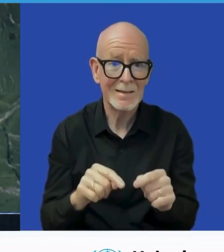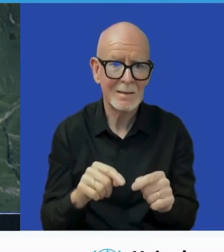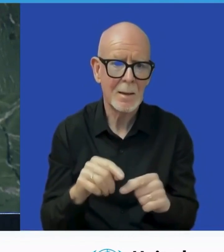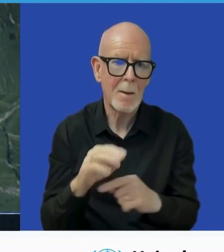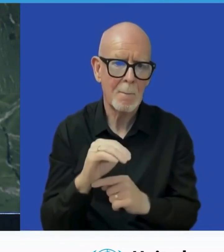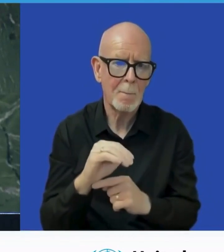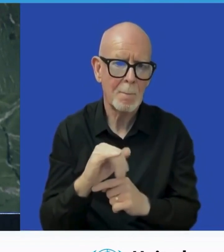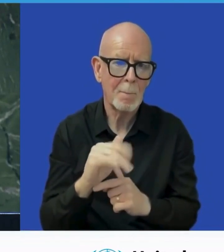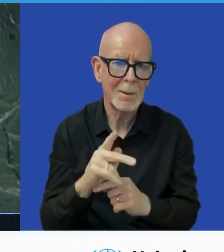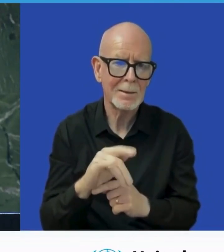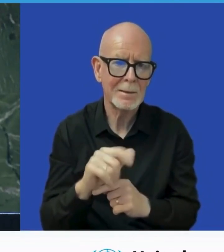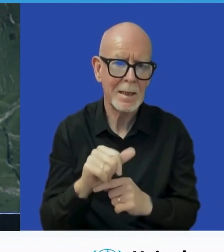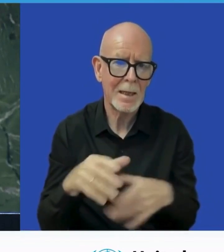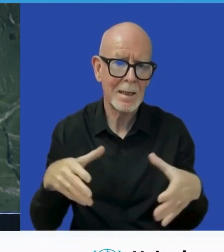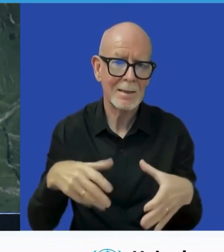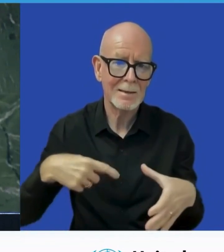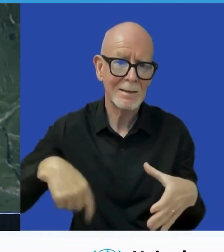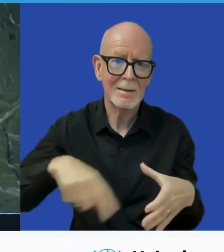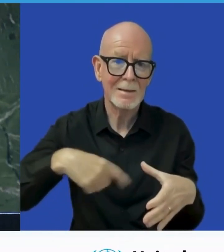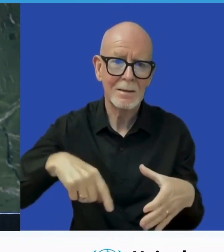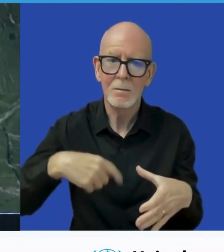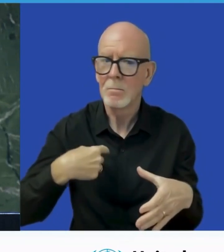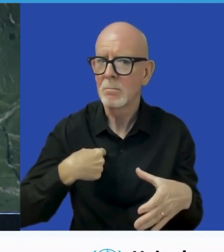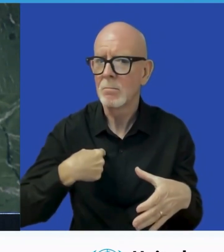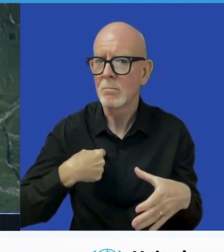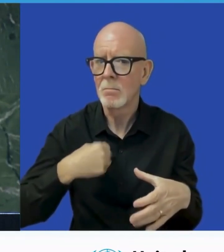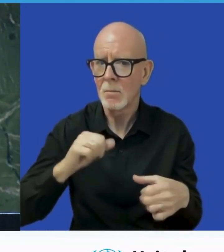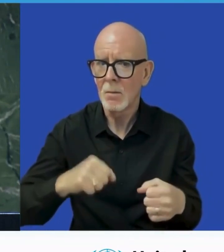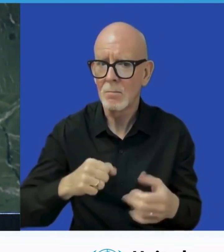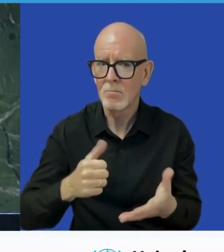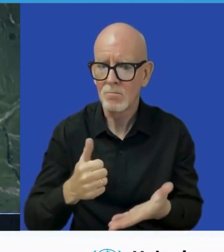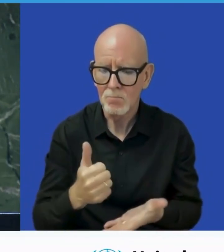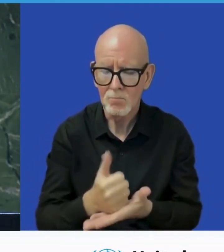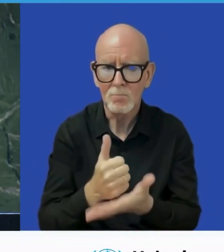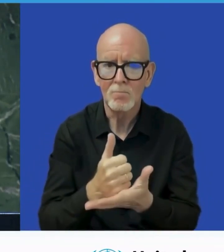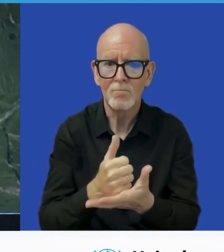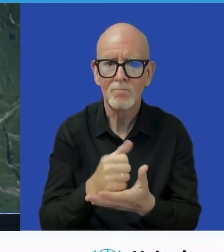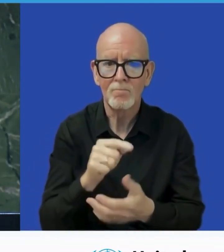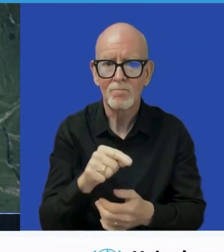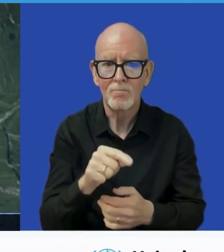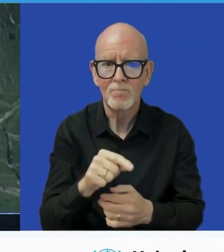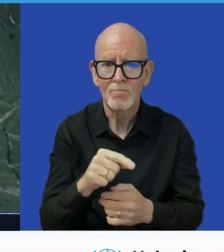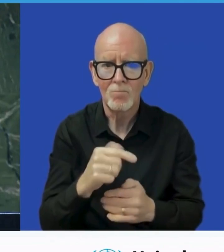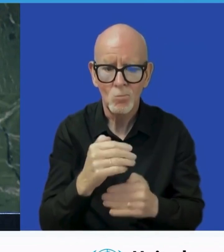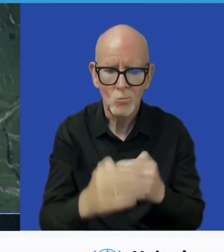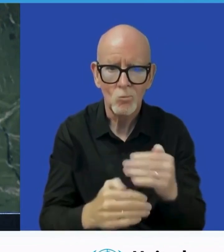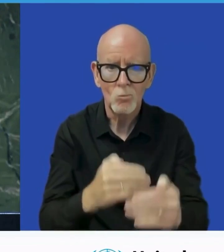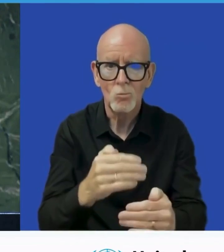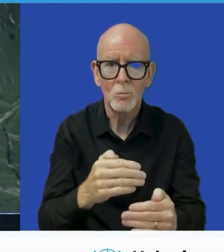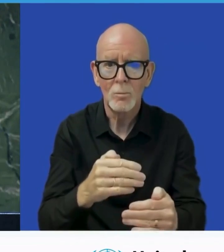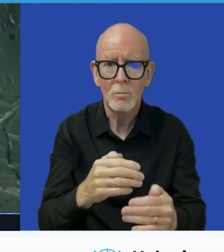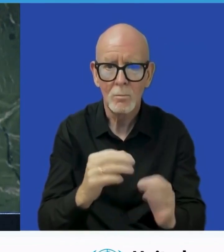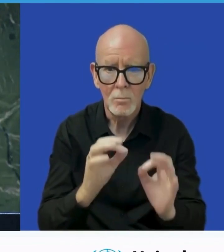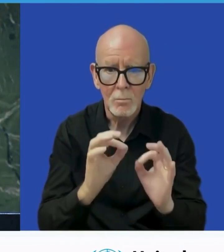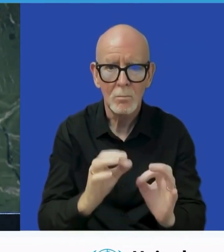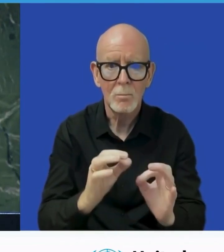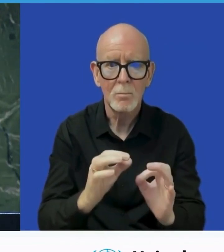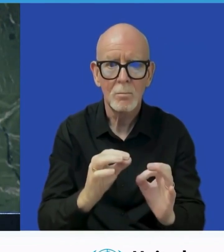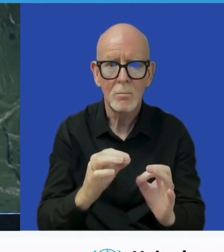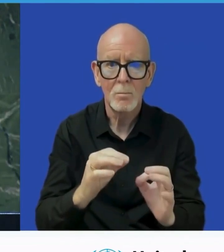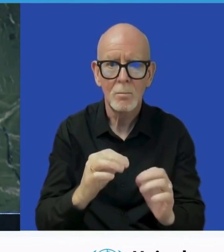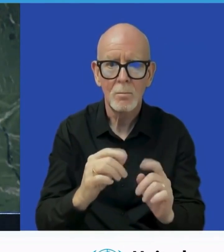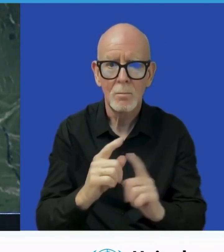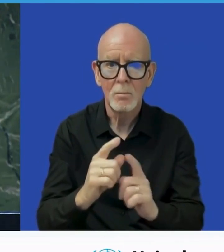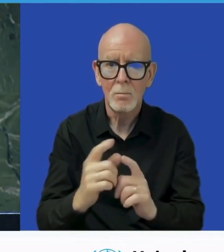enhanced exchange of experiences. Equally important are the needs to